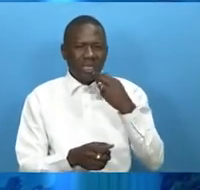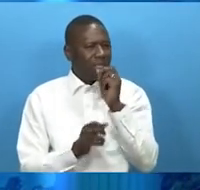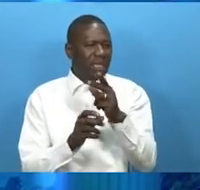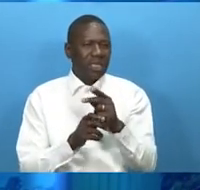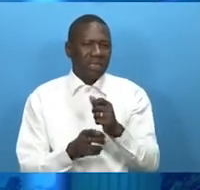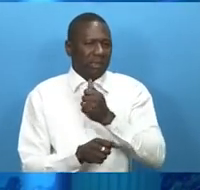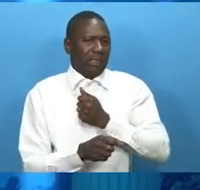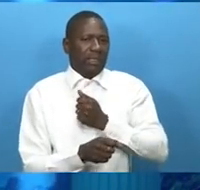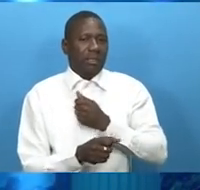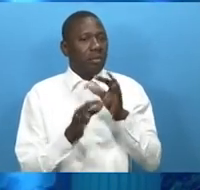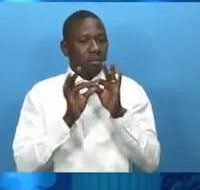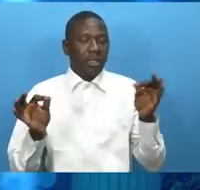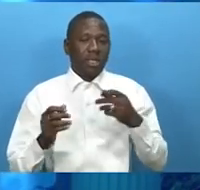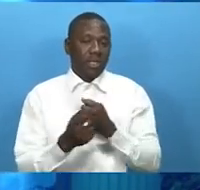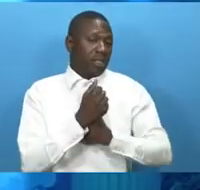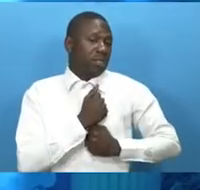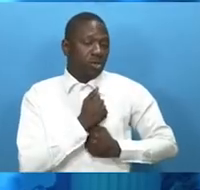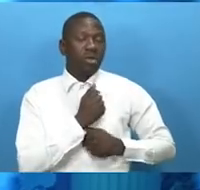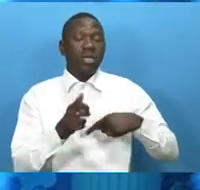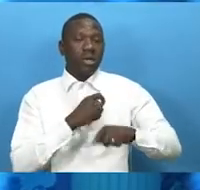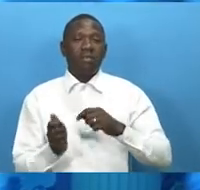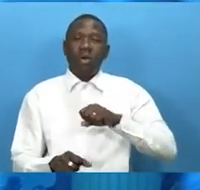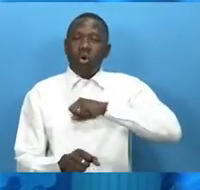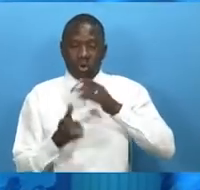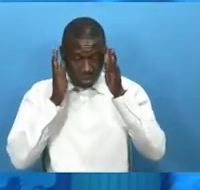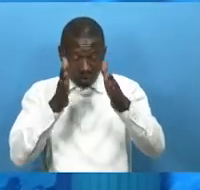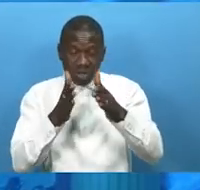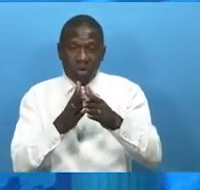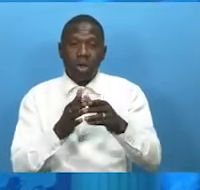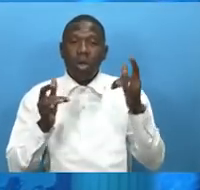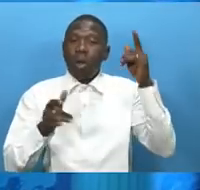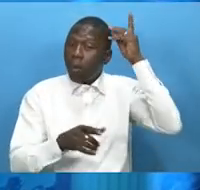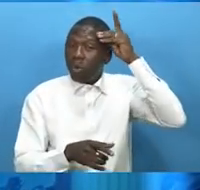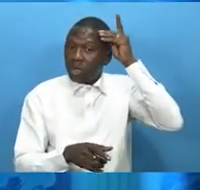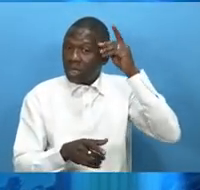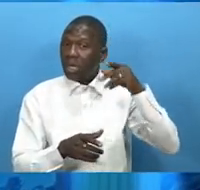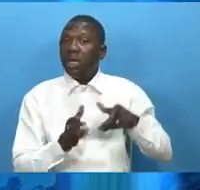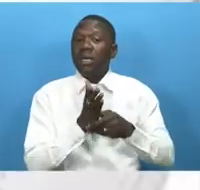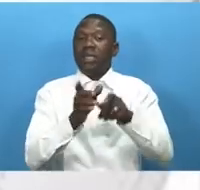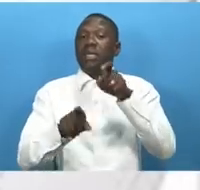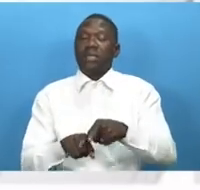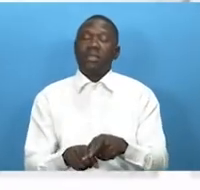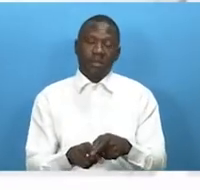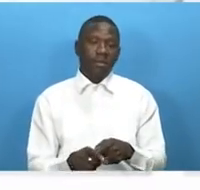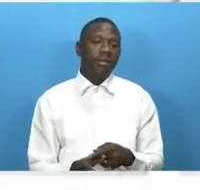and security and allows power concentration on the political elite. Mumudu Lamin Choi has the rest of that.